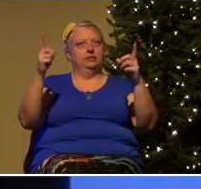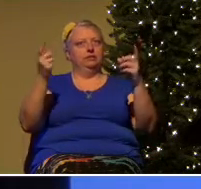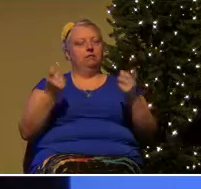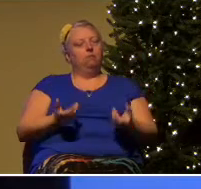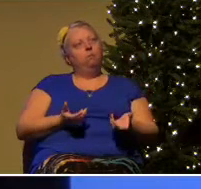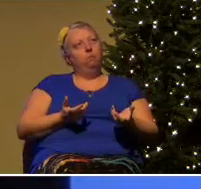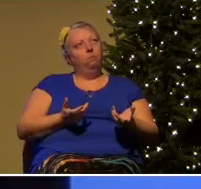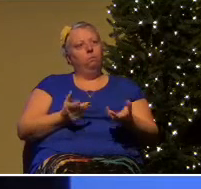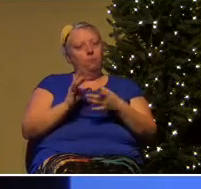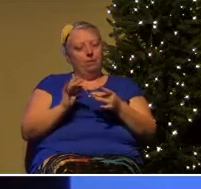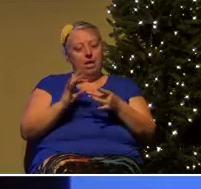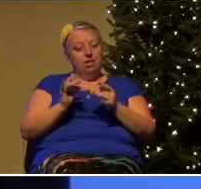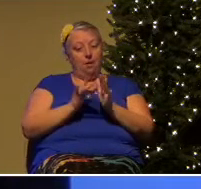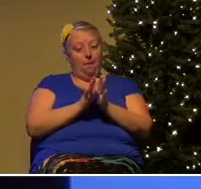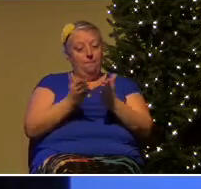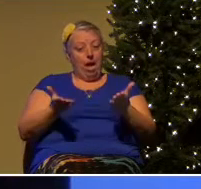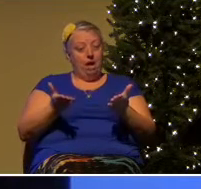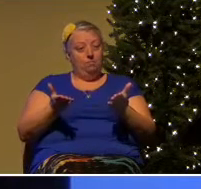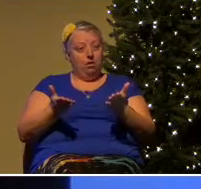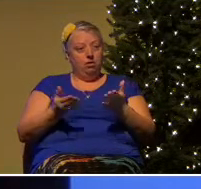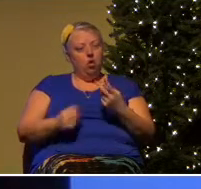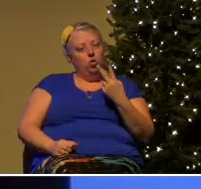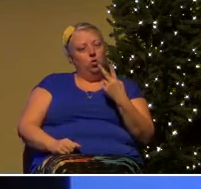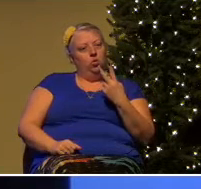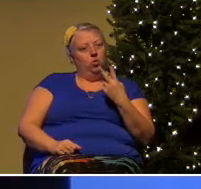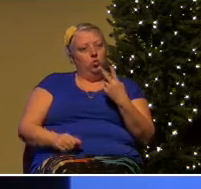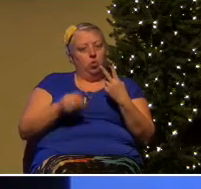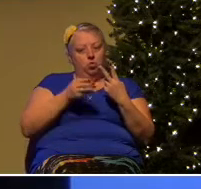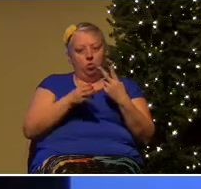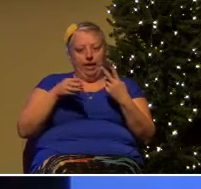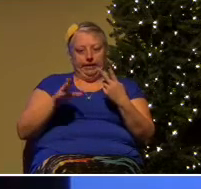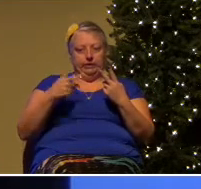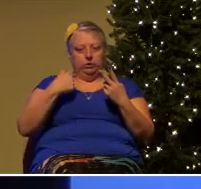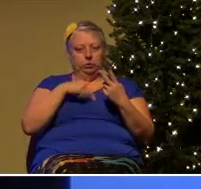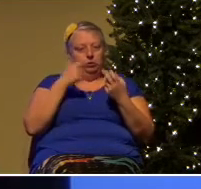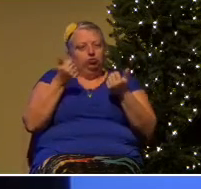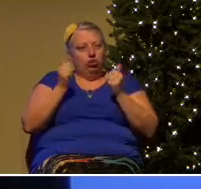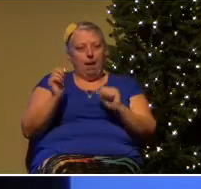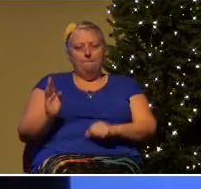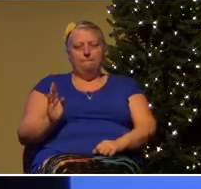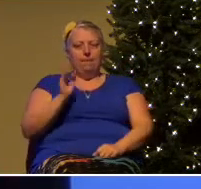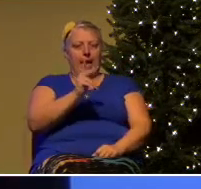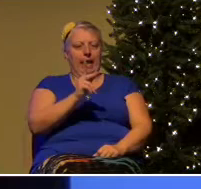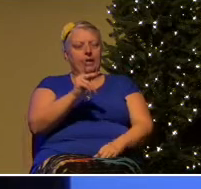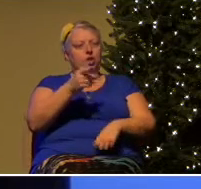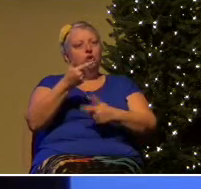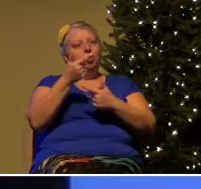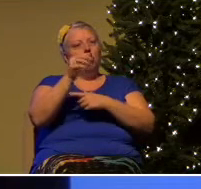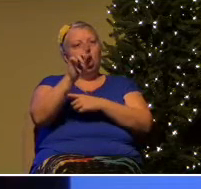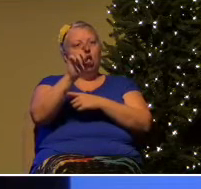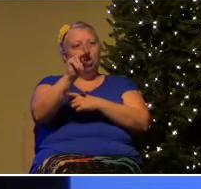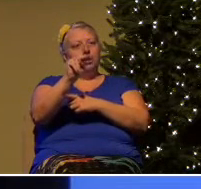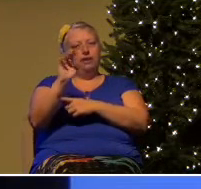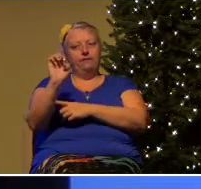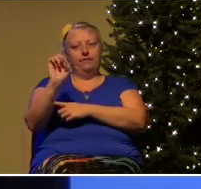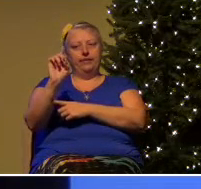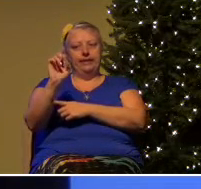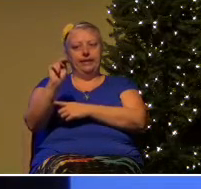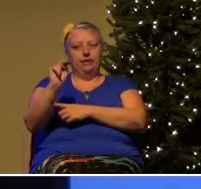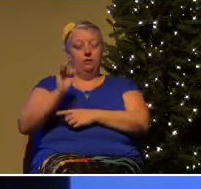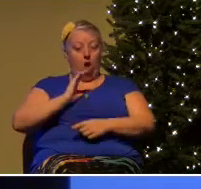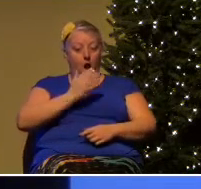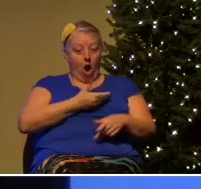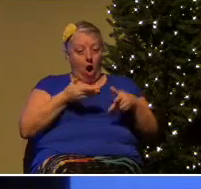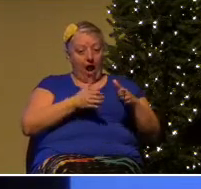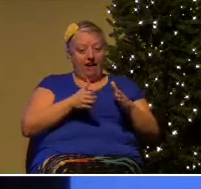so the message of the Bible is that there are two methods by which we try to get back to the Garden of Eden. One is by our own efforts